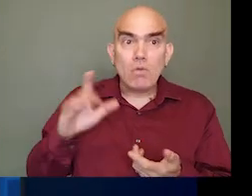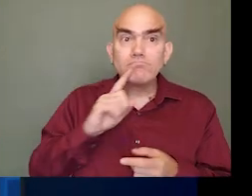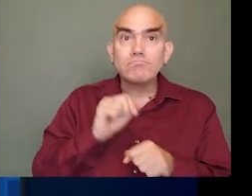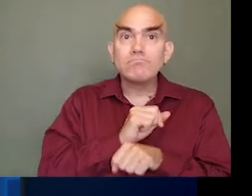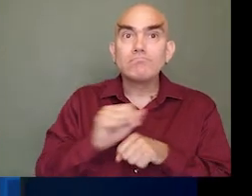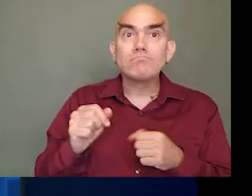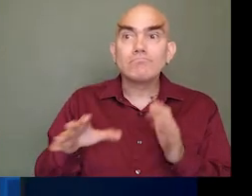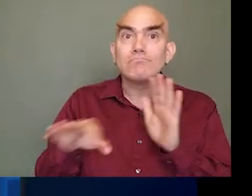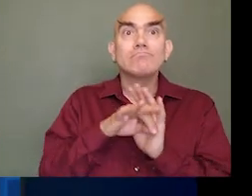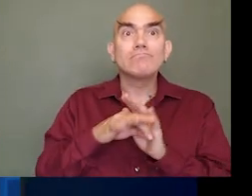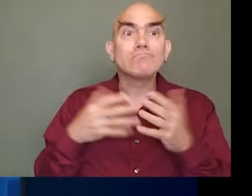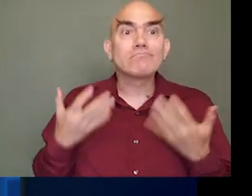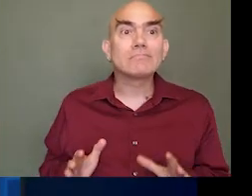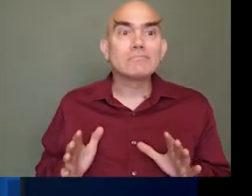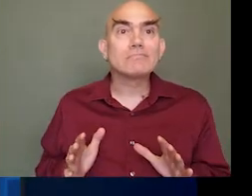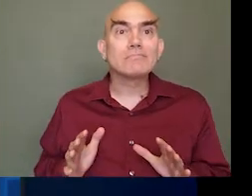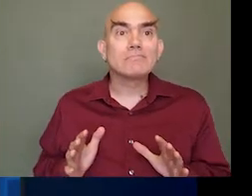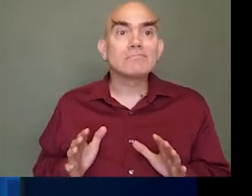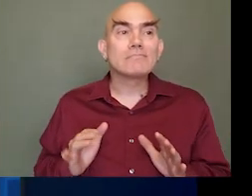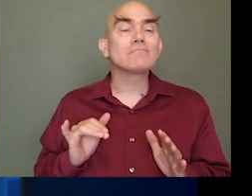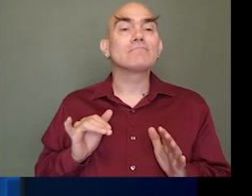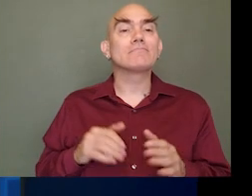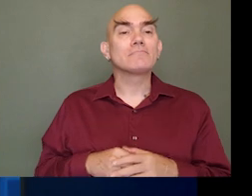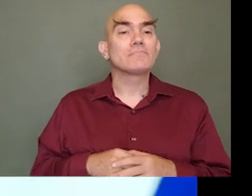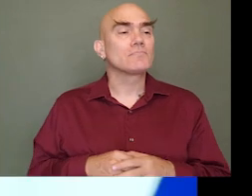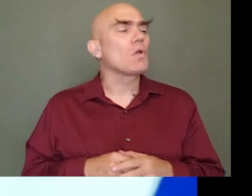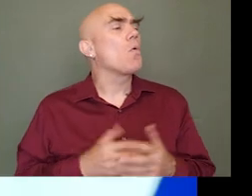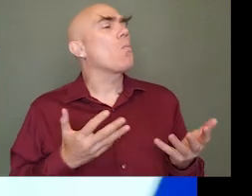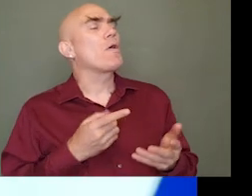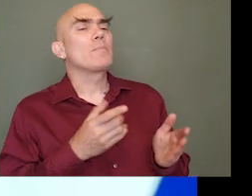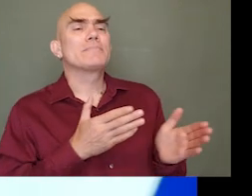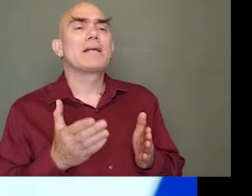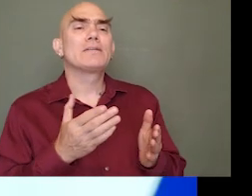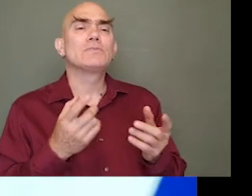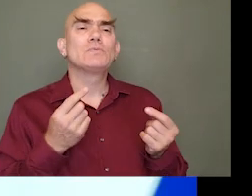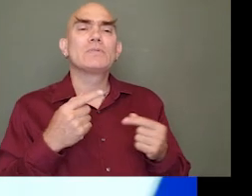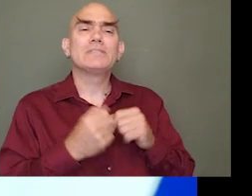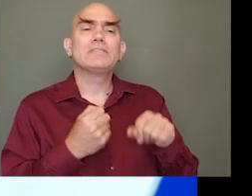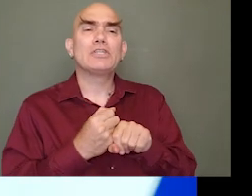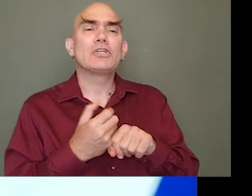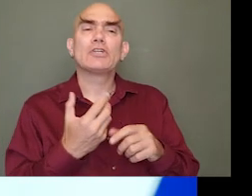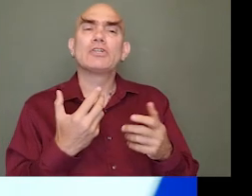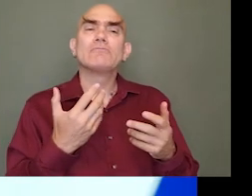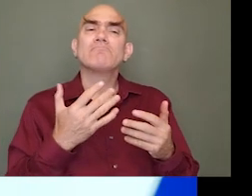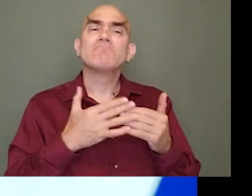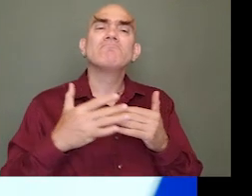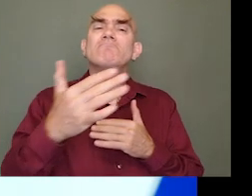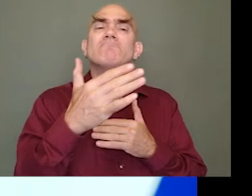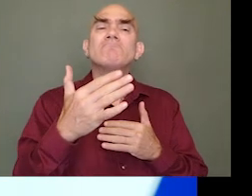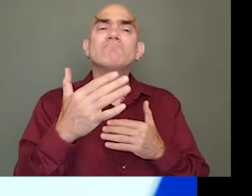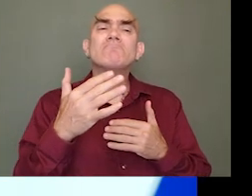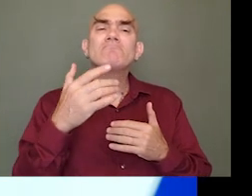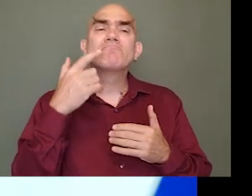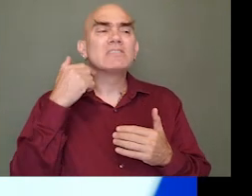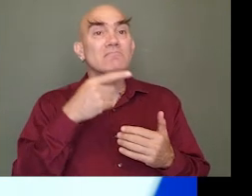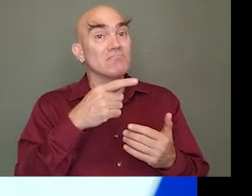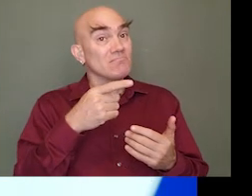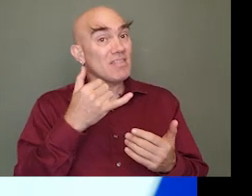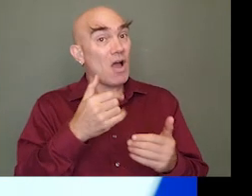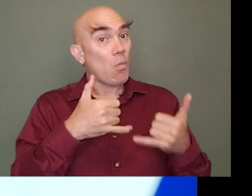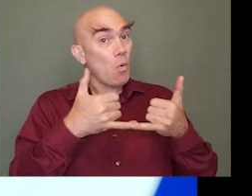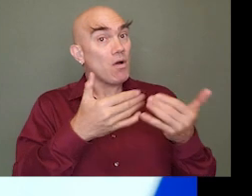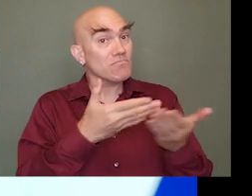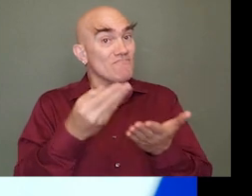let me know that I had already won. And what are you planning to do in this year ahead, because this comes with